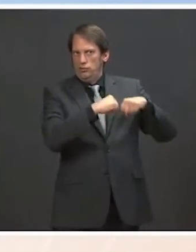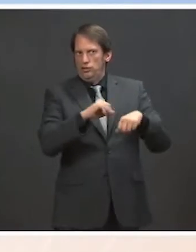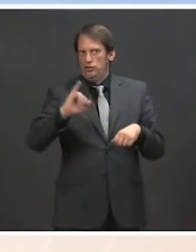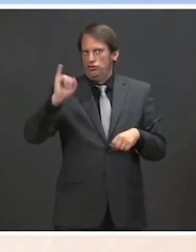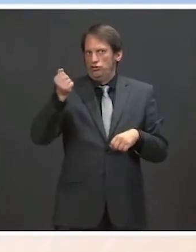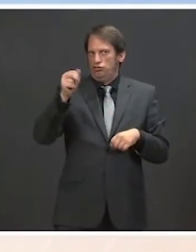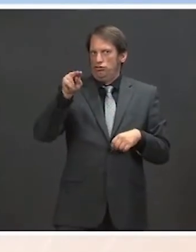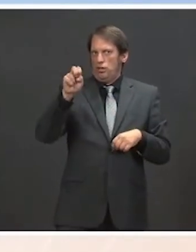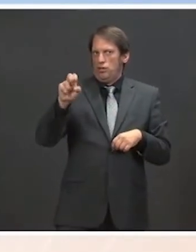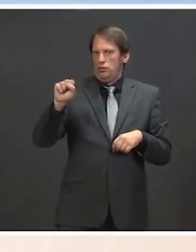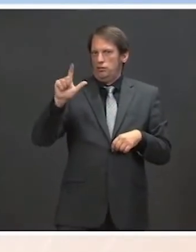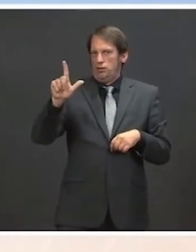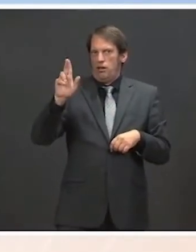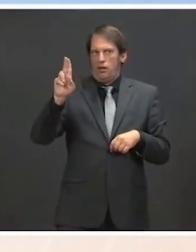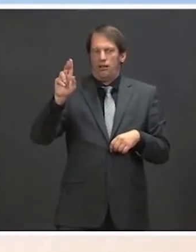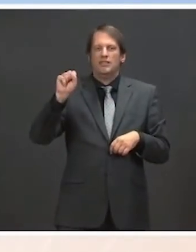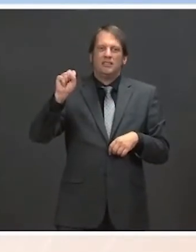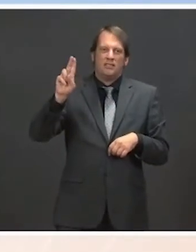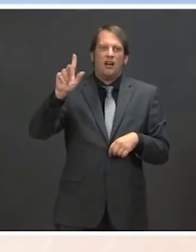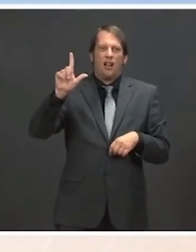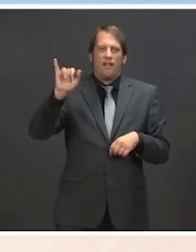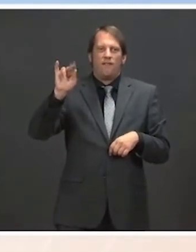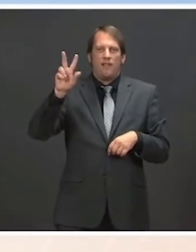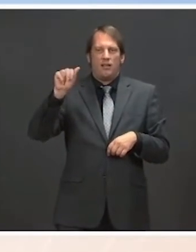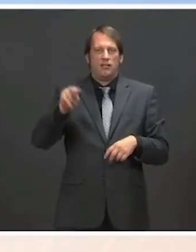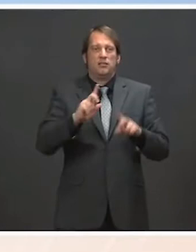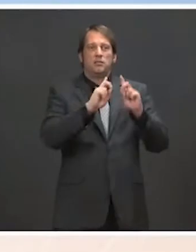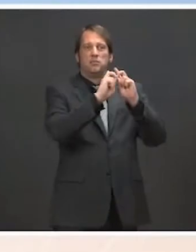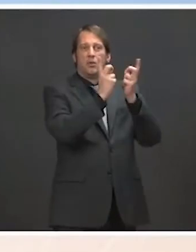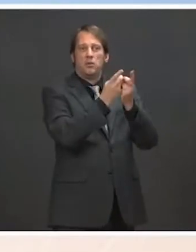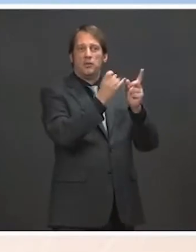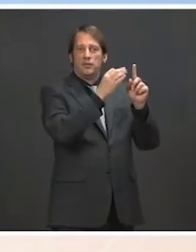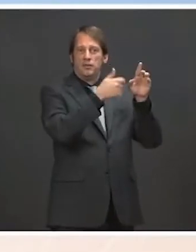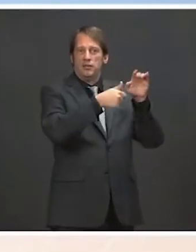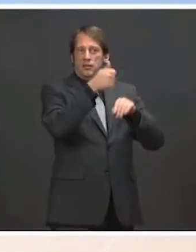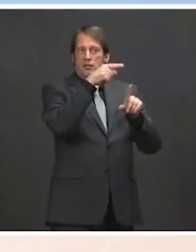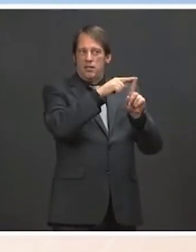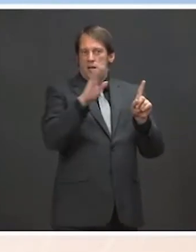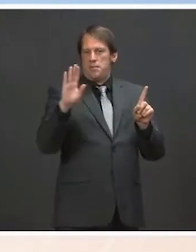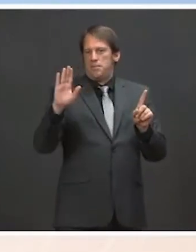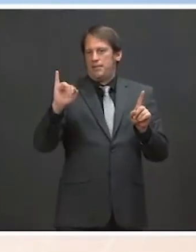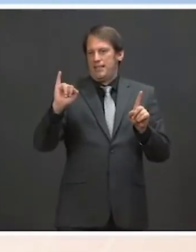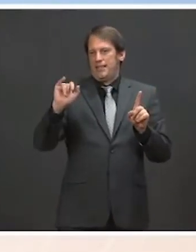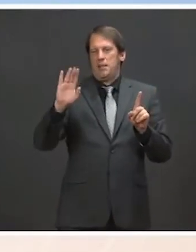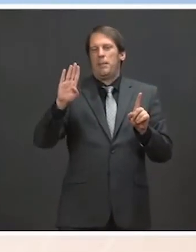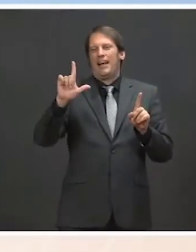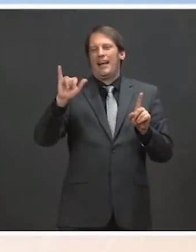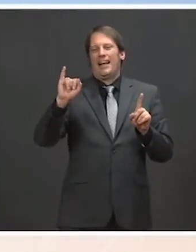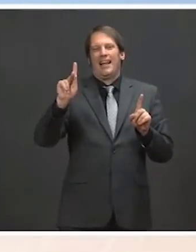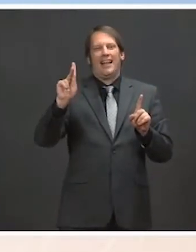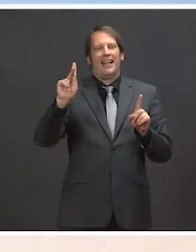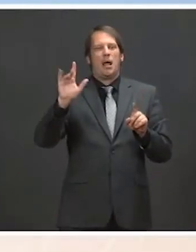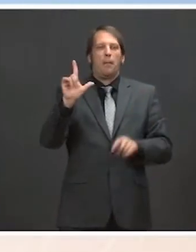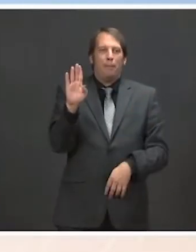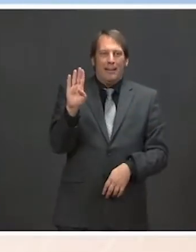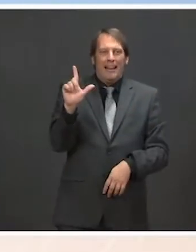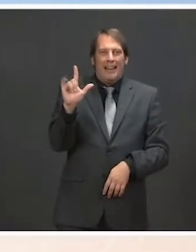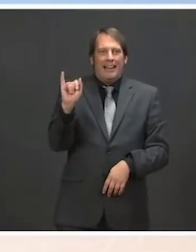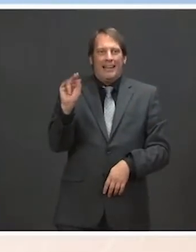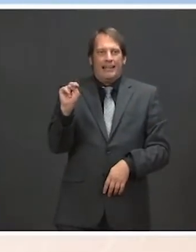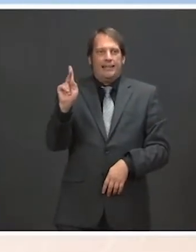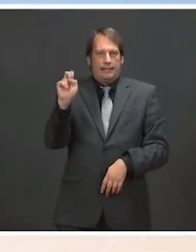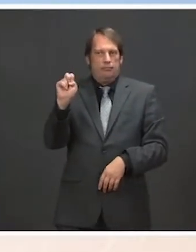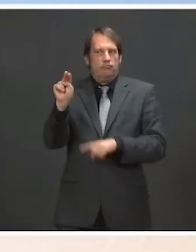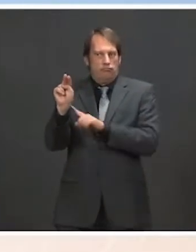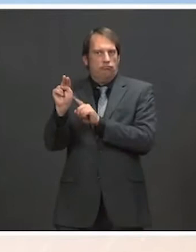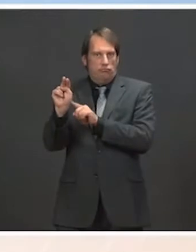National Security Advisor, who traveled. And we will have close consultation with allies and partners on the way forward. We'll continue to work with China,